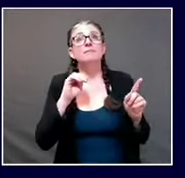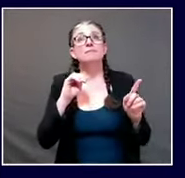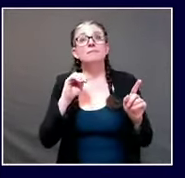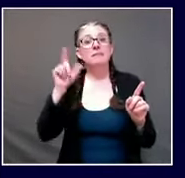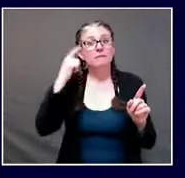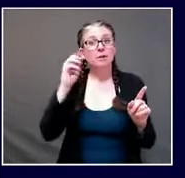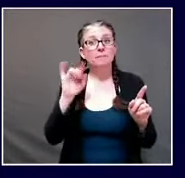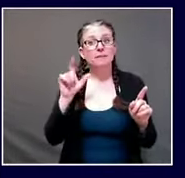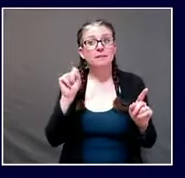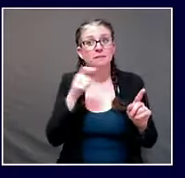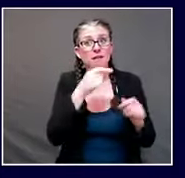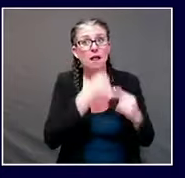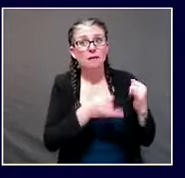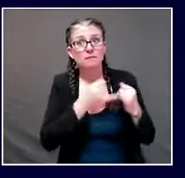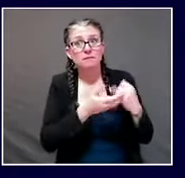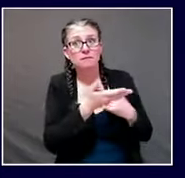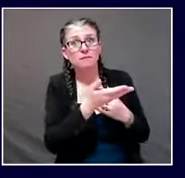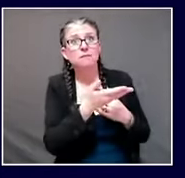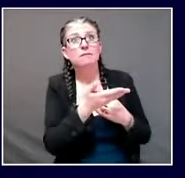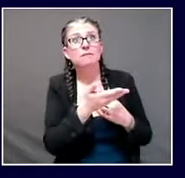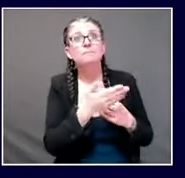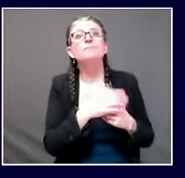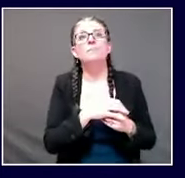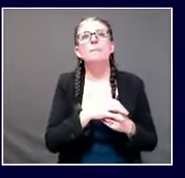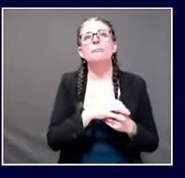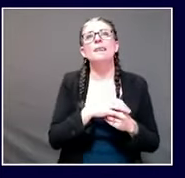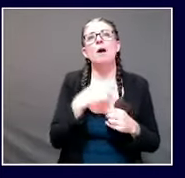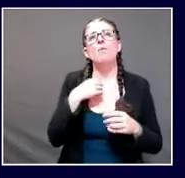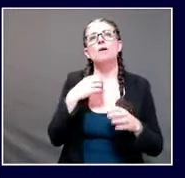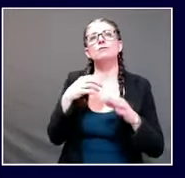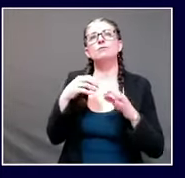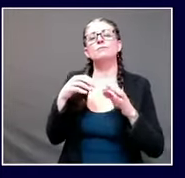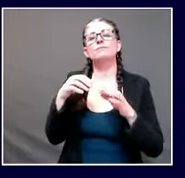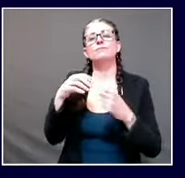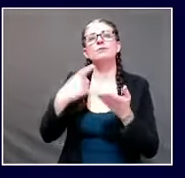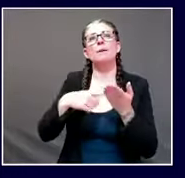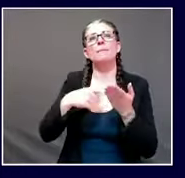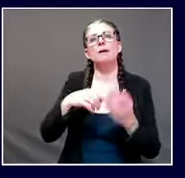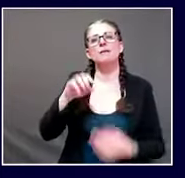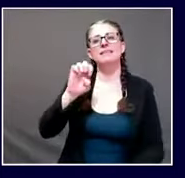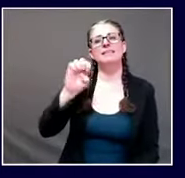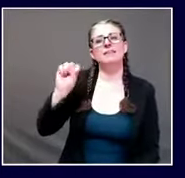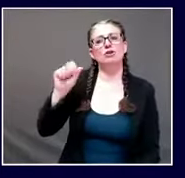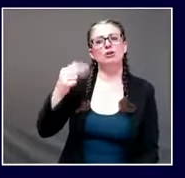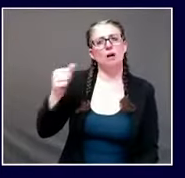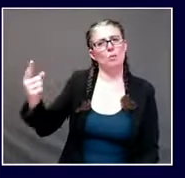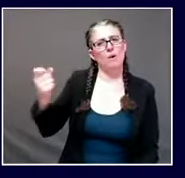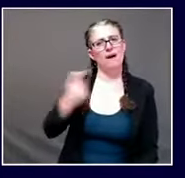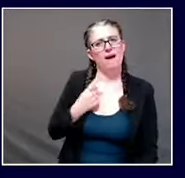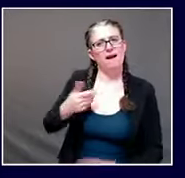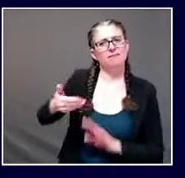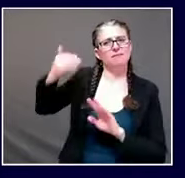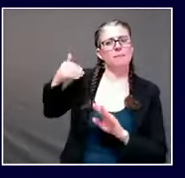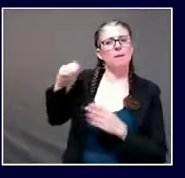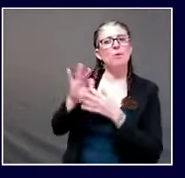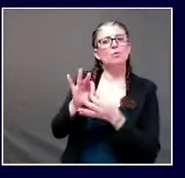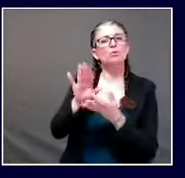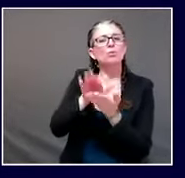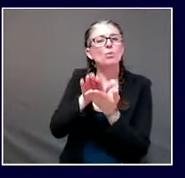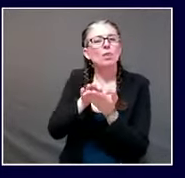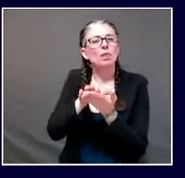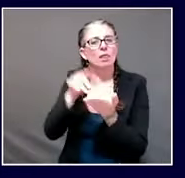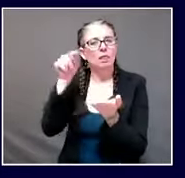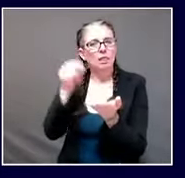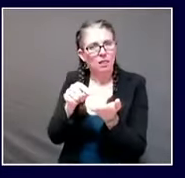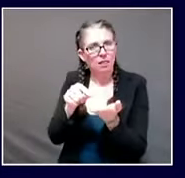question uh by isha and she talked about schools and it occurred to me we we know this we keep thinking it we keep saying it but should be clear